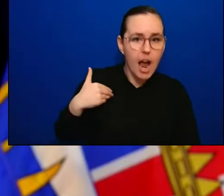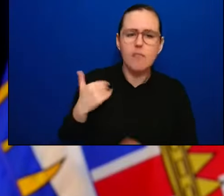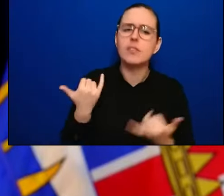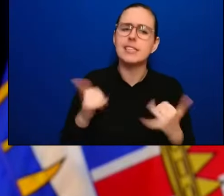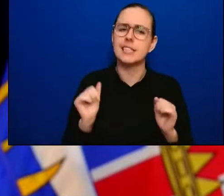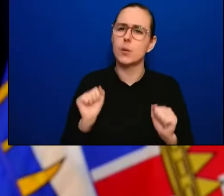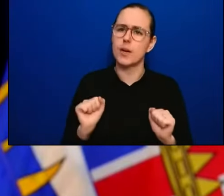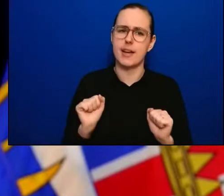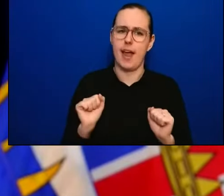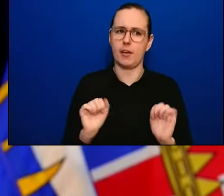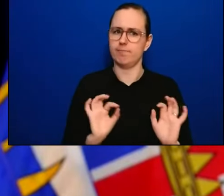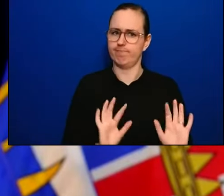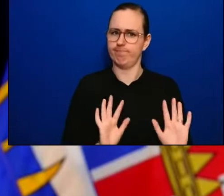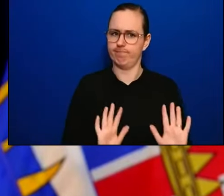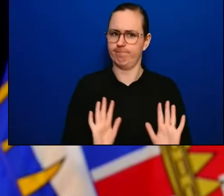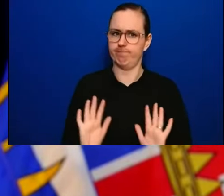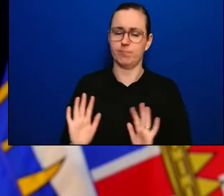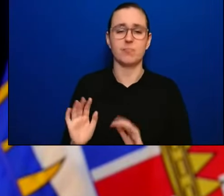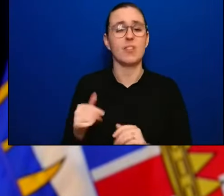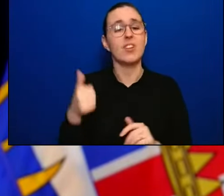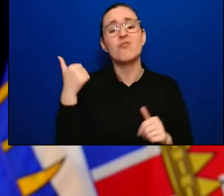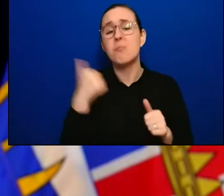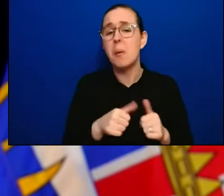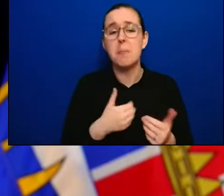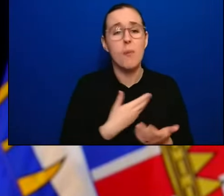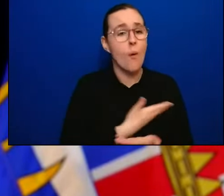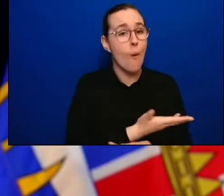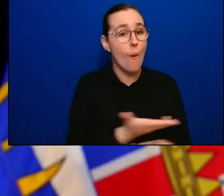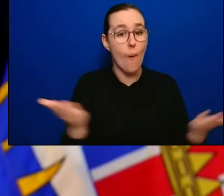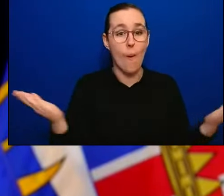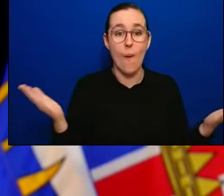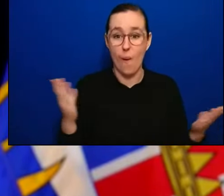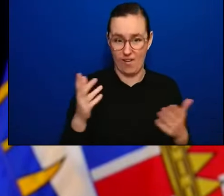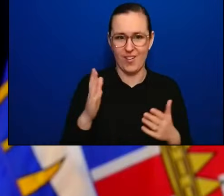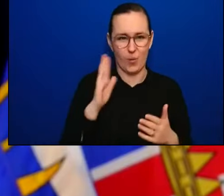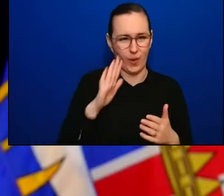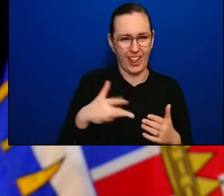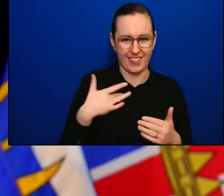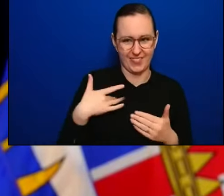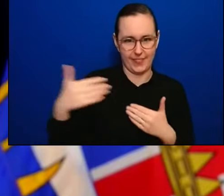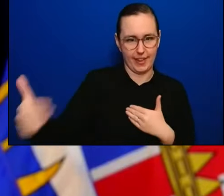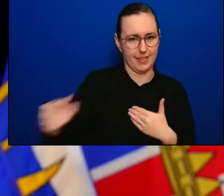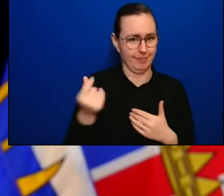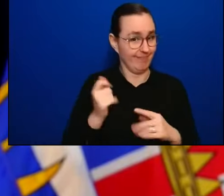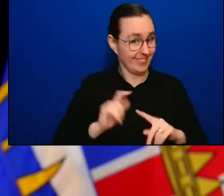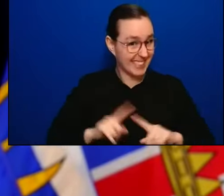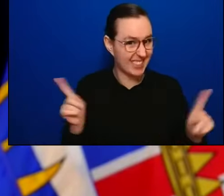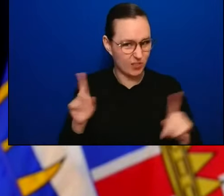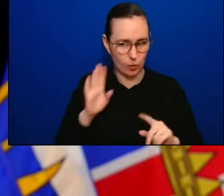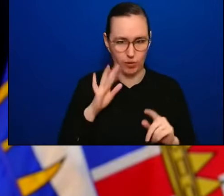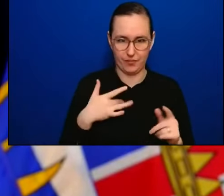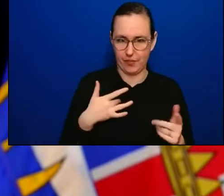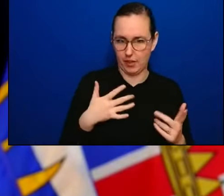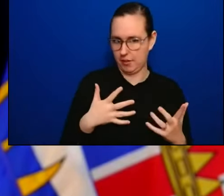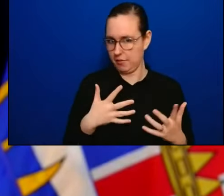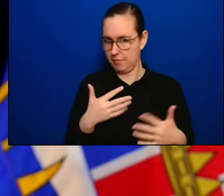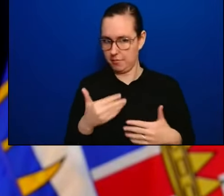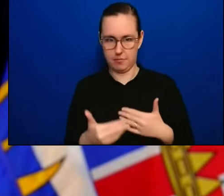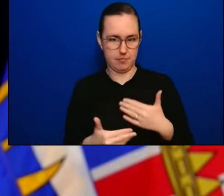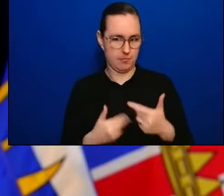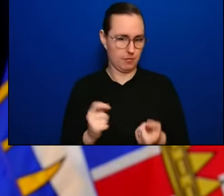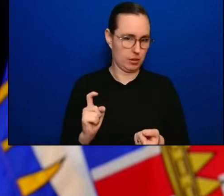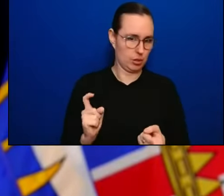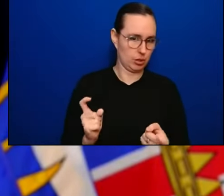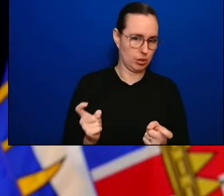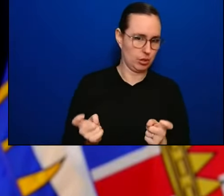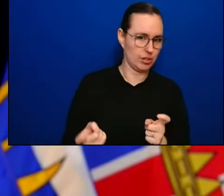transition period for all of us. And we'll have to manage that, we'll have to support each other, and be positive in how we do that over the